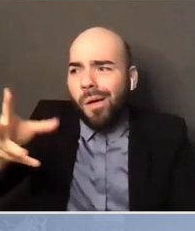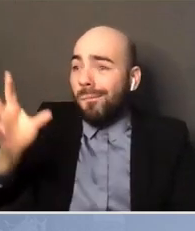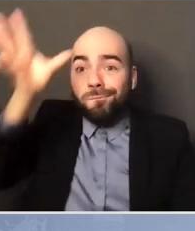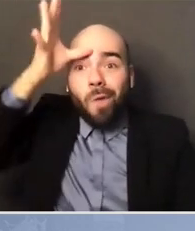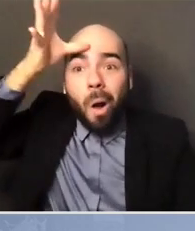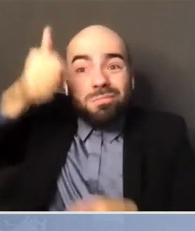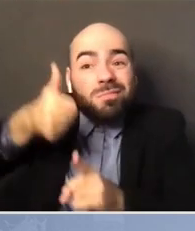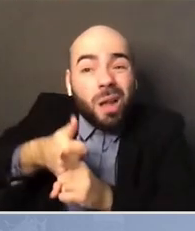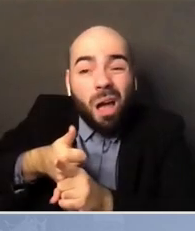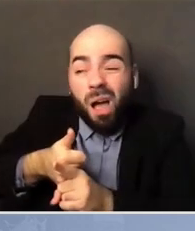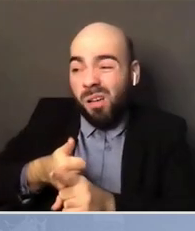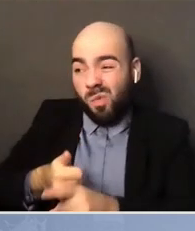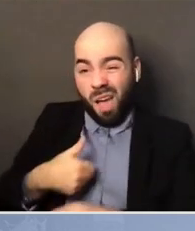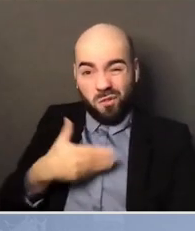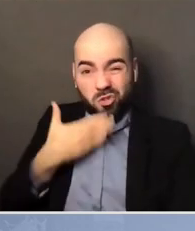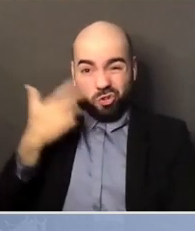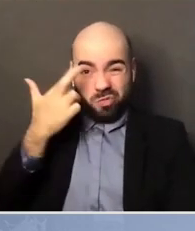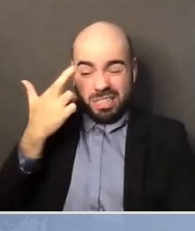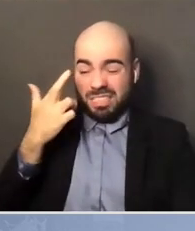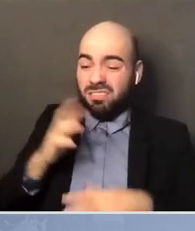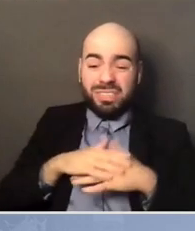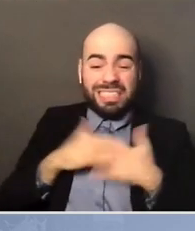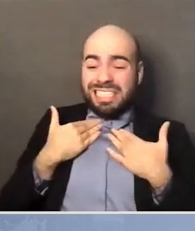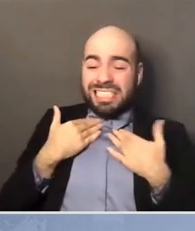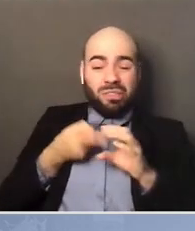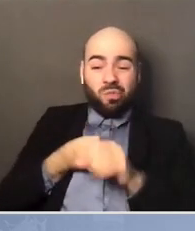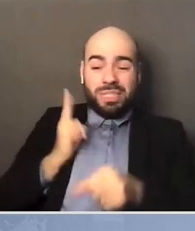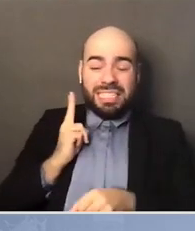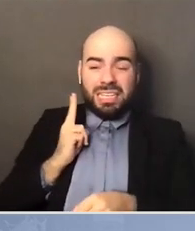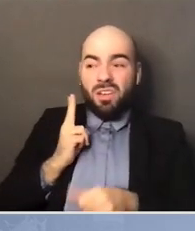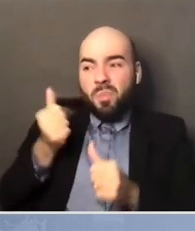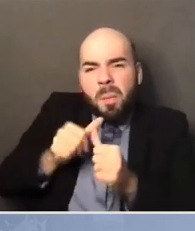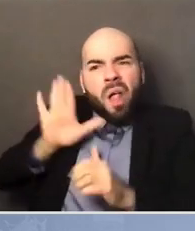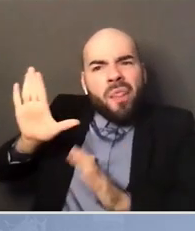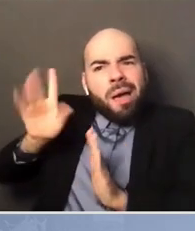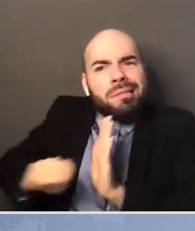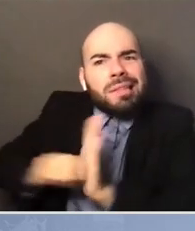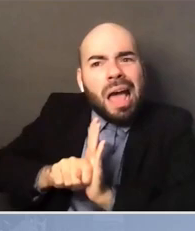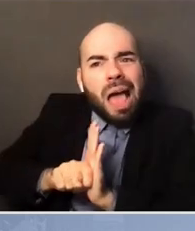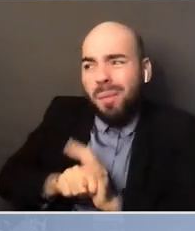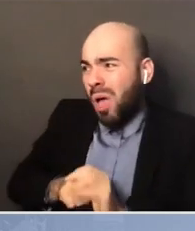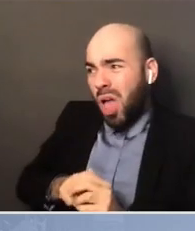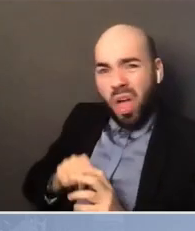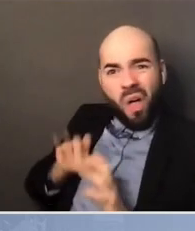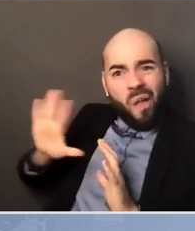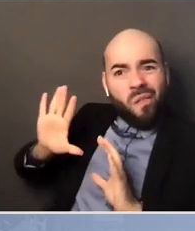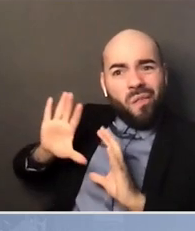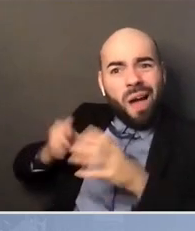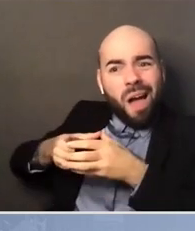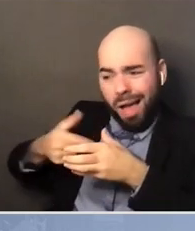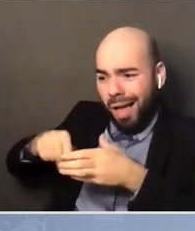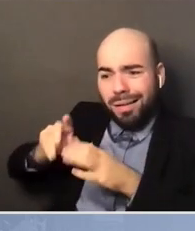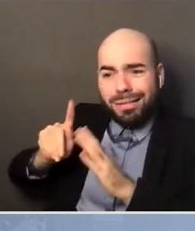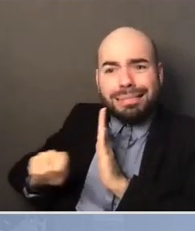I mean, how you think about what they were going up against when they started trying to register folks to vote.